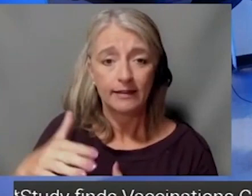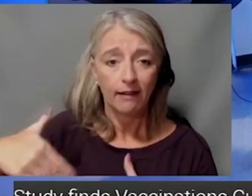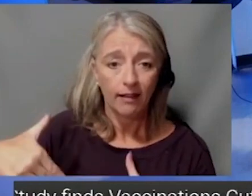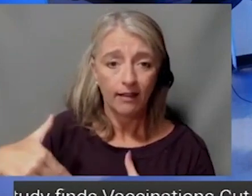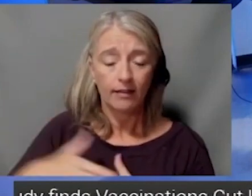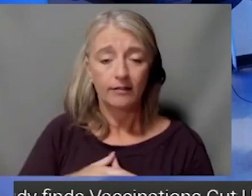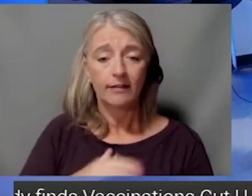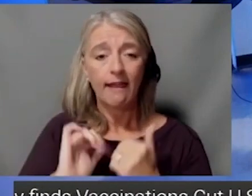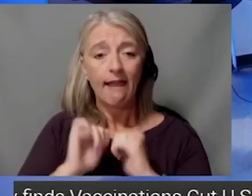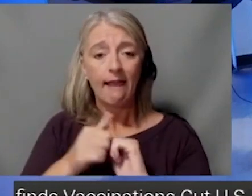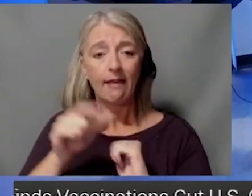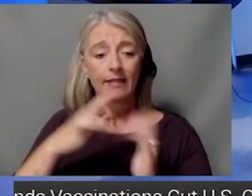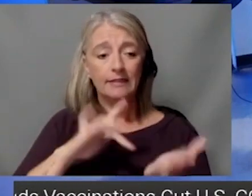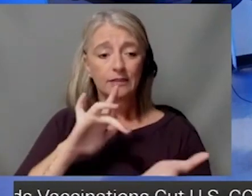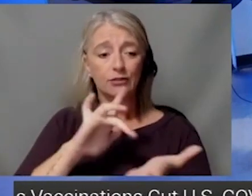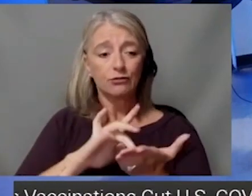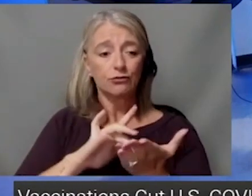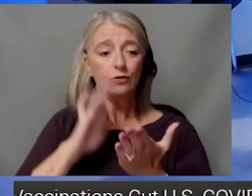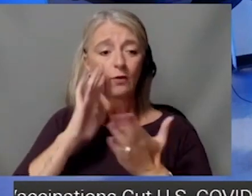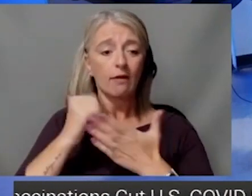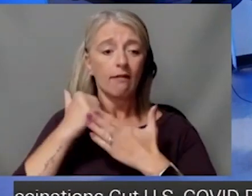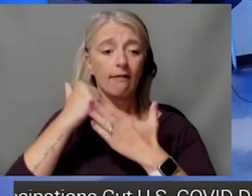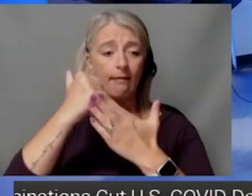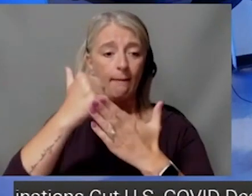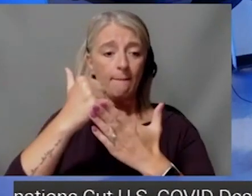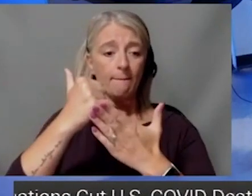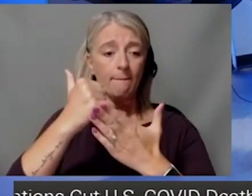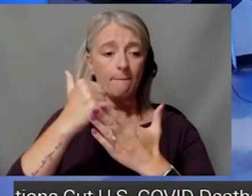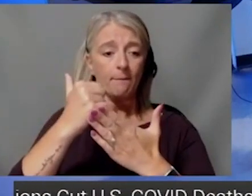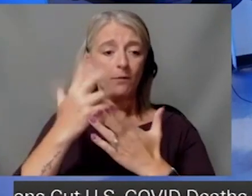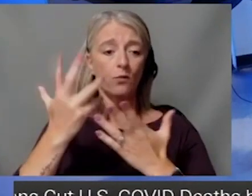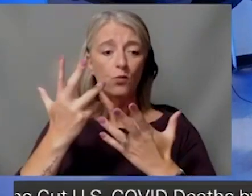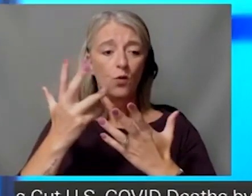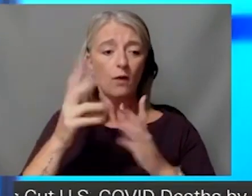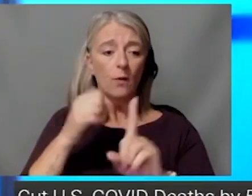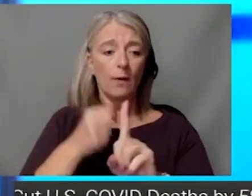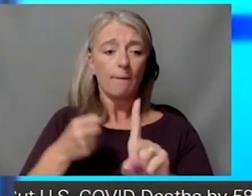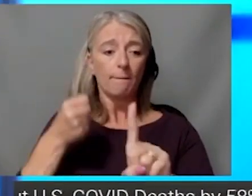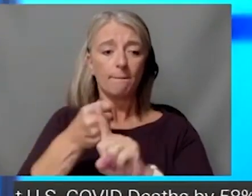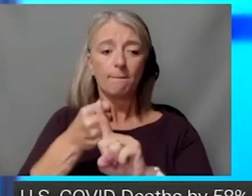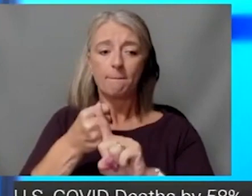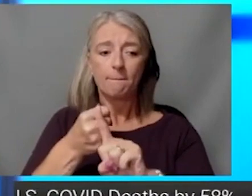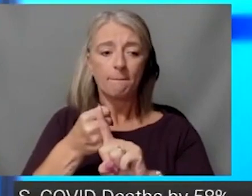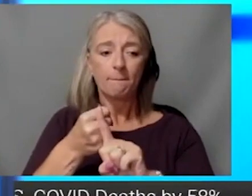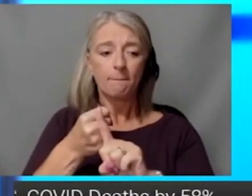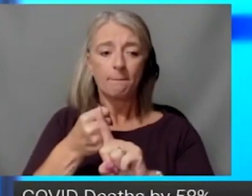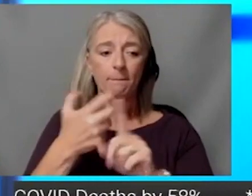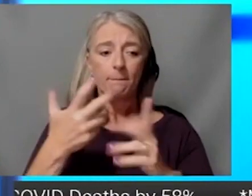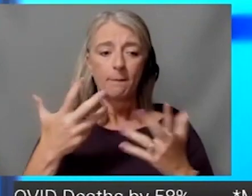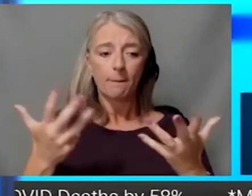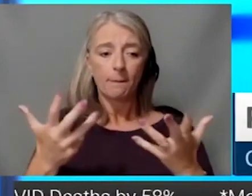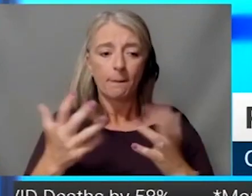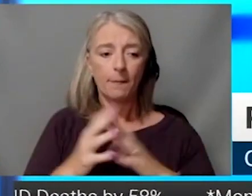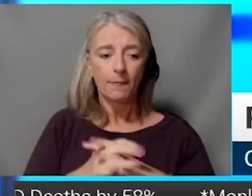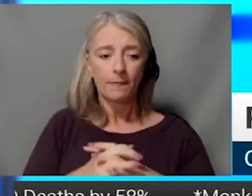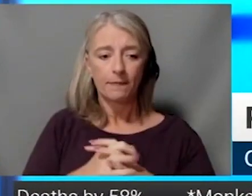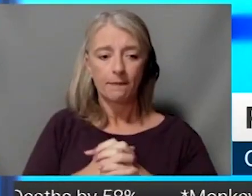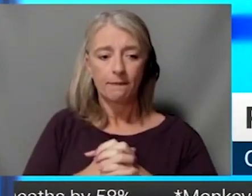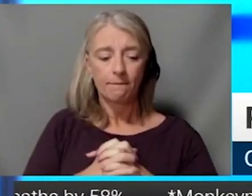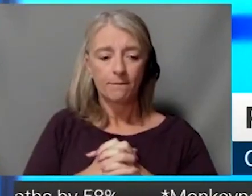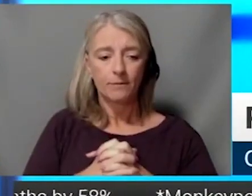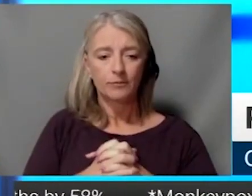will help. What will be the impact on that? And what, what are your hopes? Yeah, absolutely. I mean, I think getting an NCI